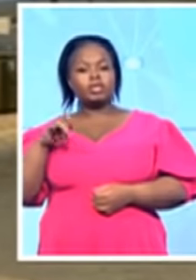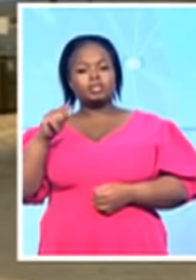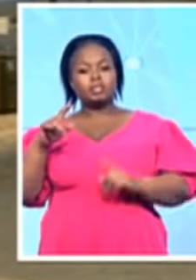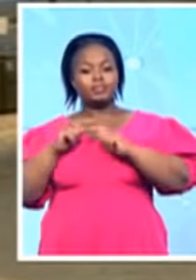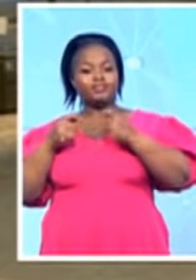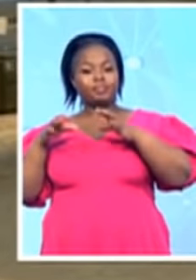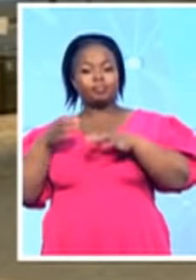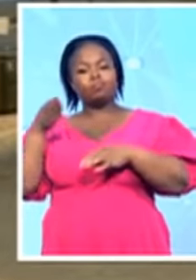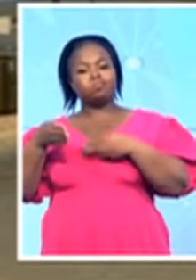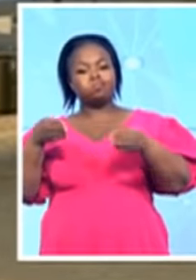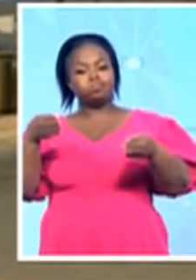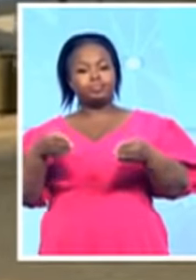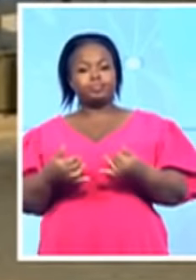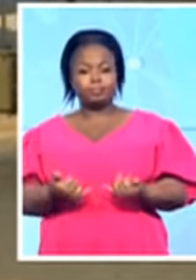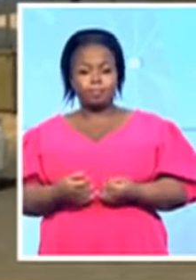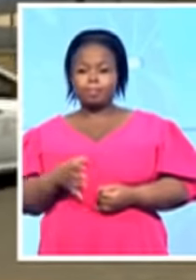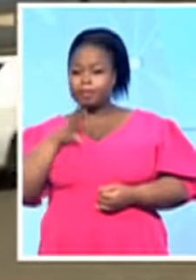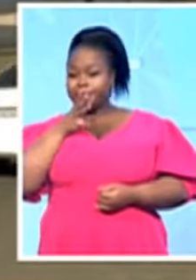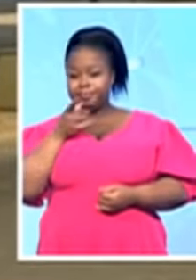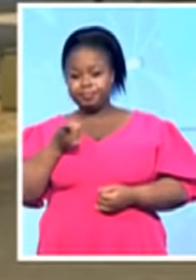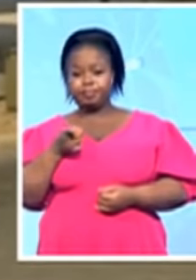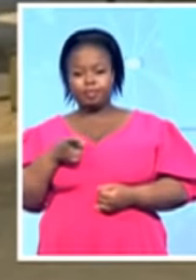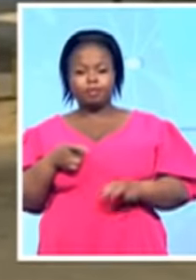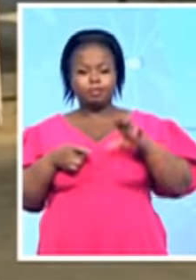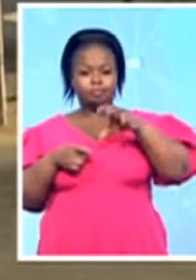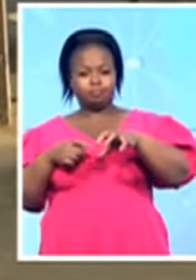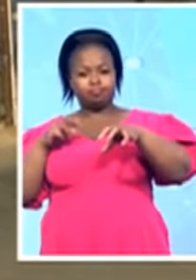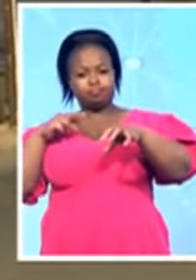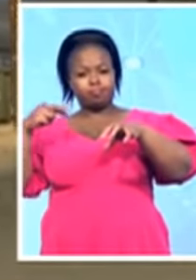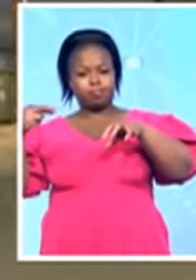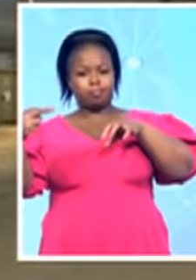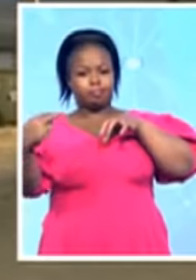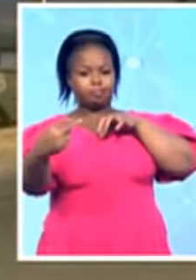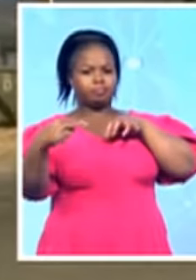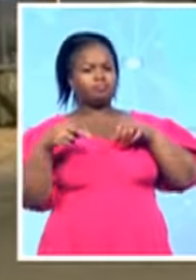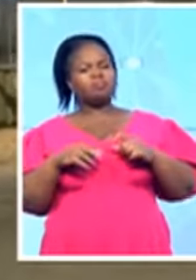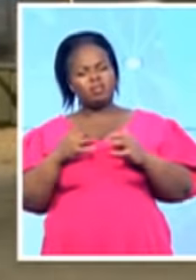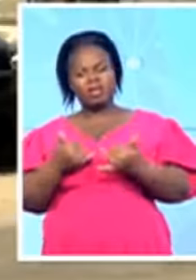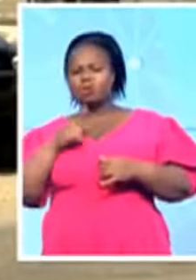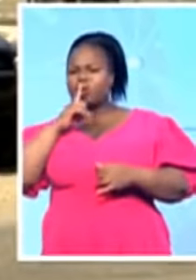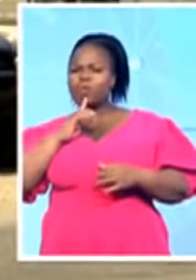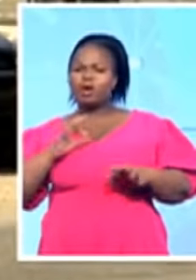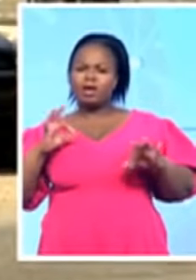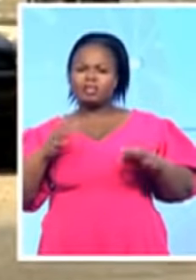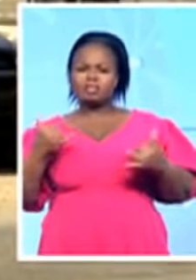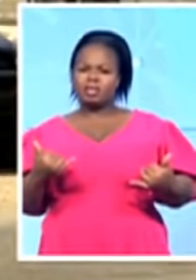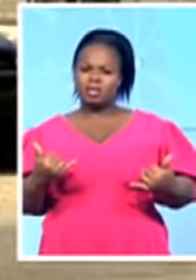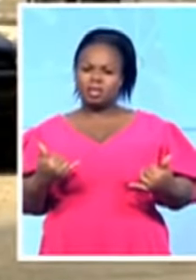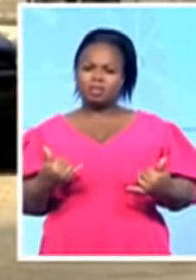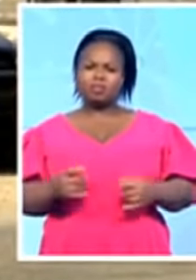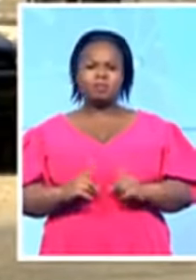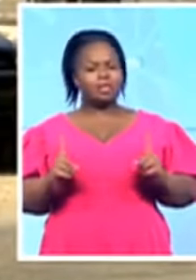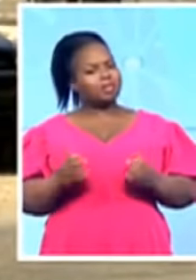around this facility. It is quiet here at the moment, of course, a lot of the activity that is taking place